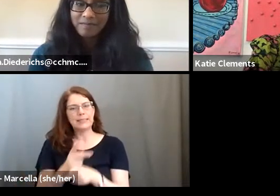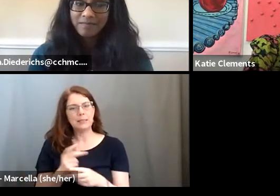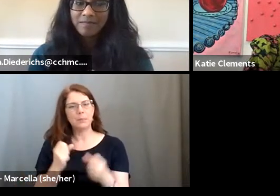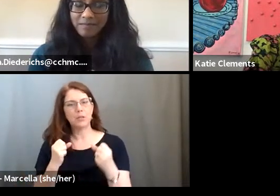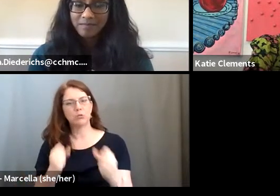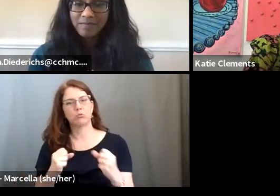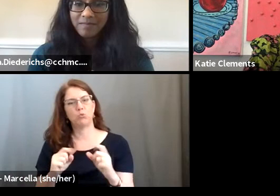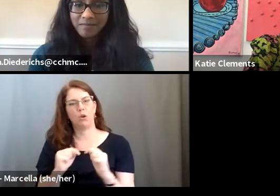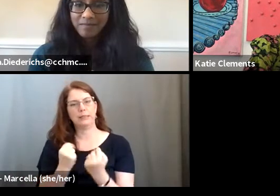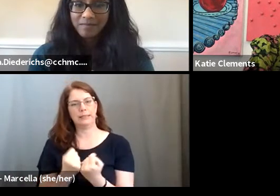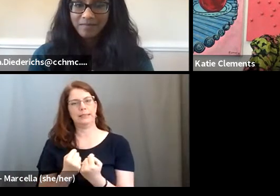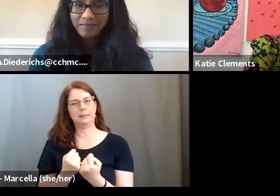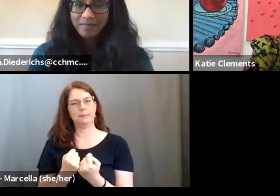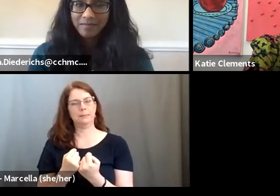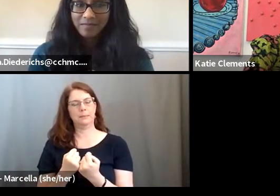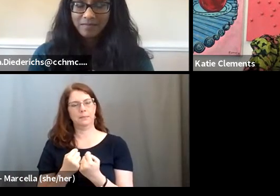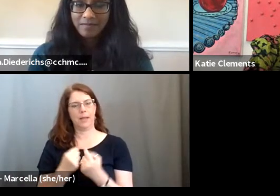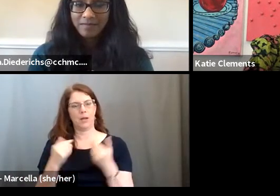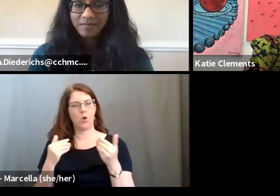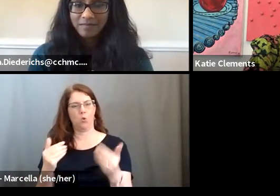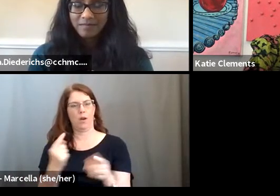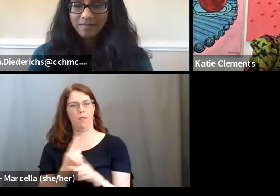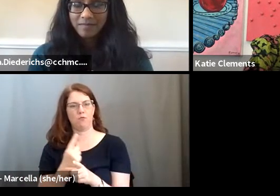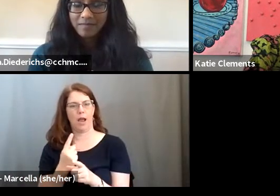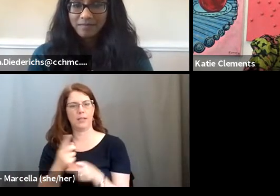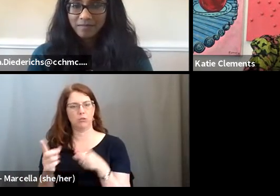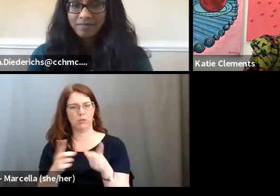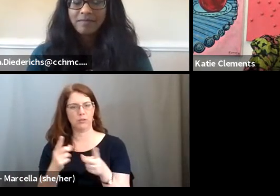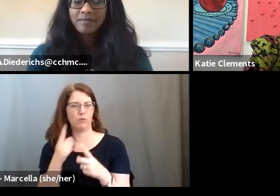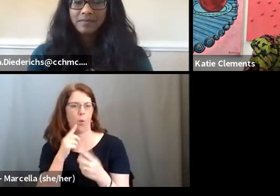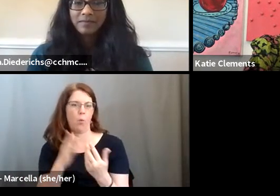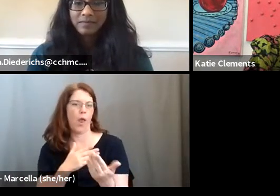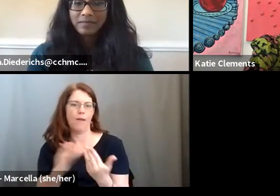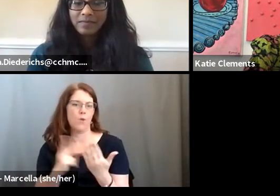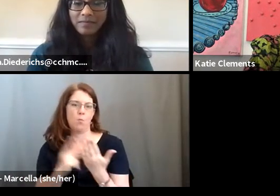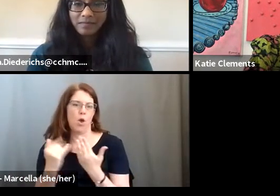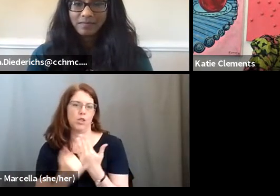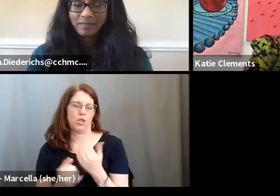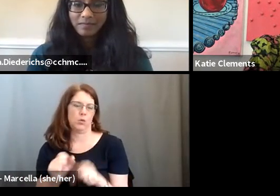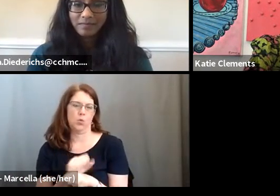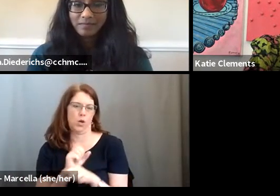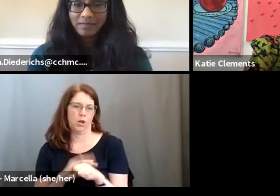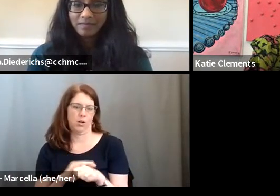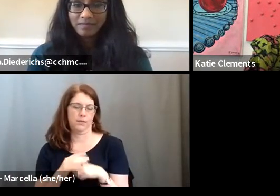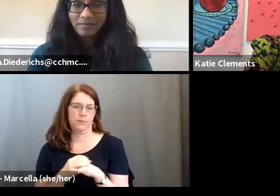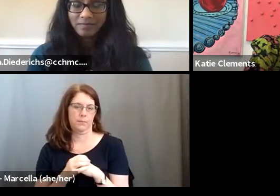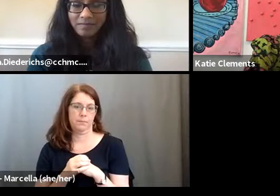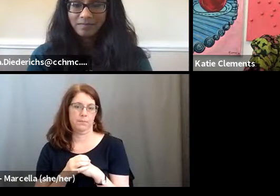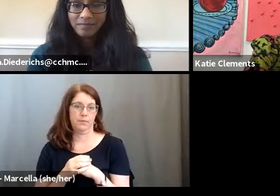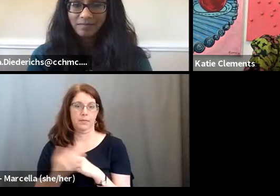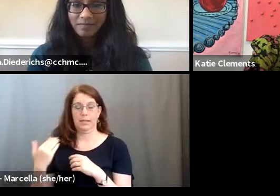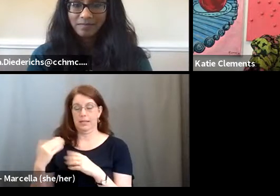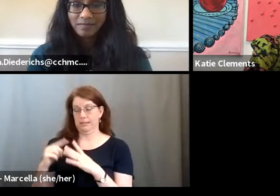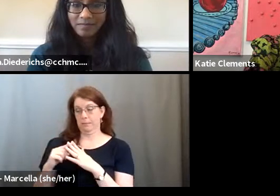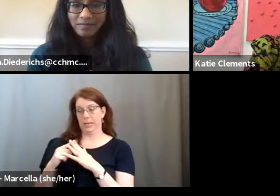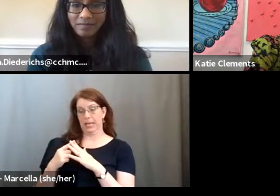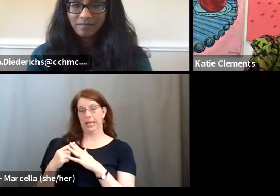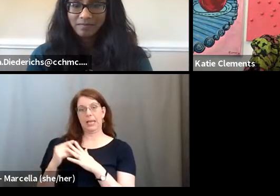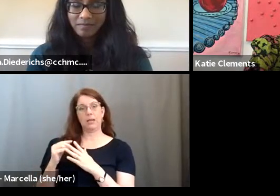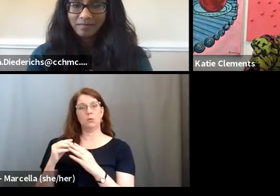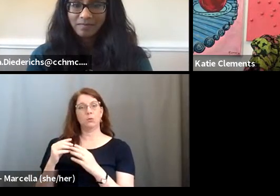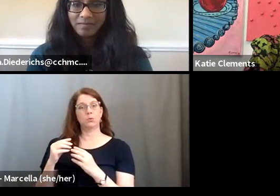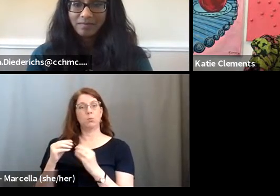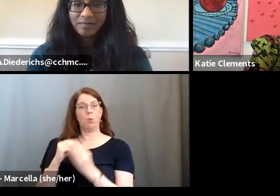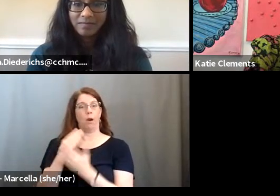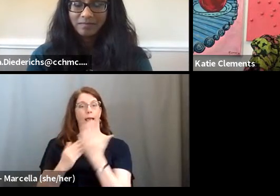line of going in the right direction for whatever project we're working on, um, early on, but that, that role was more, more hands-on